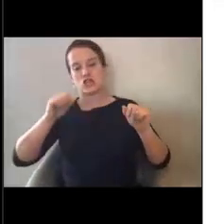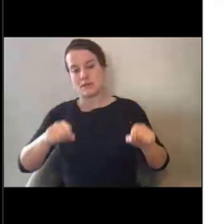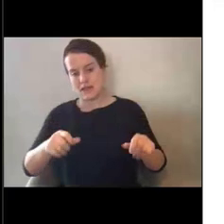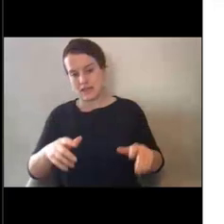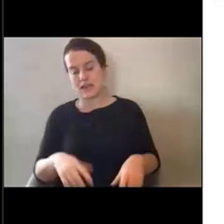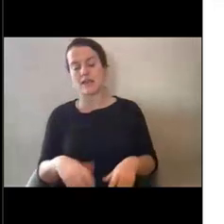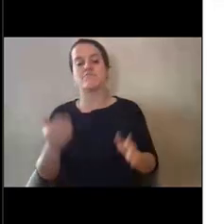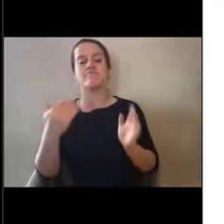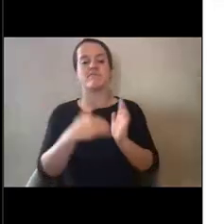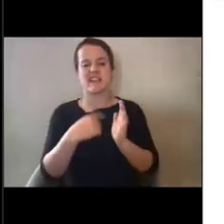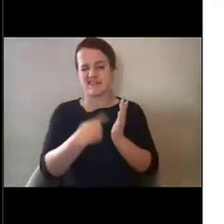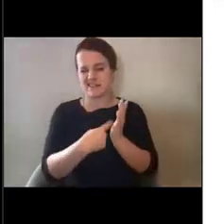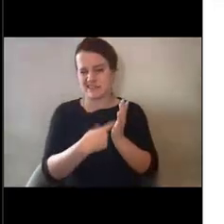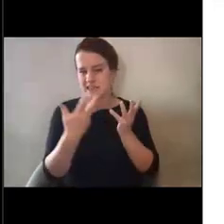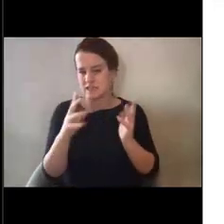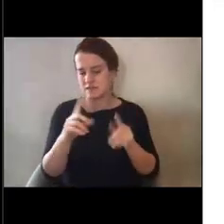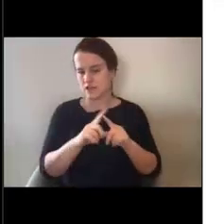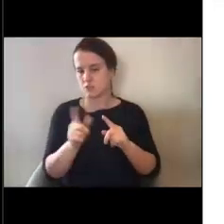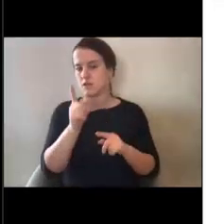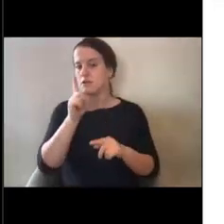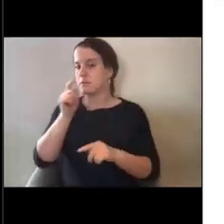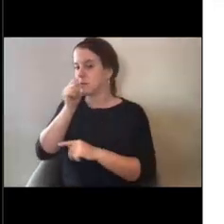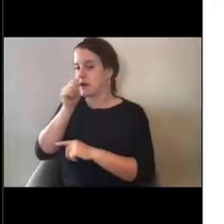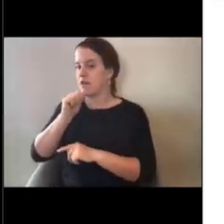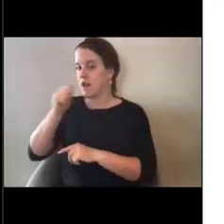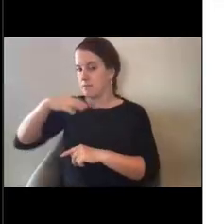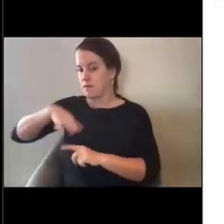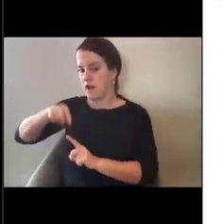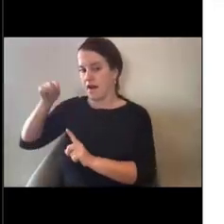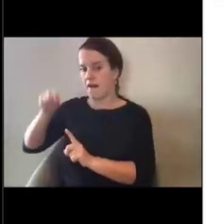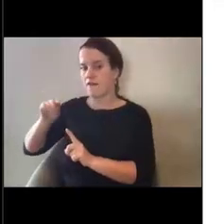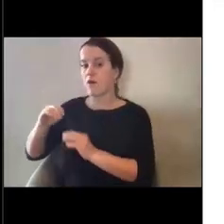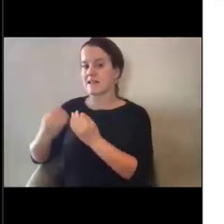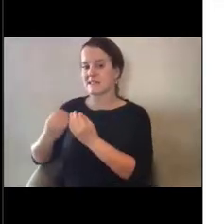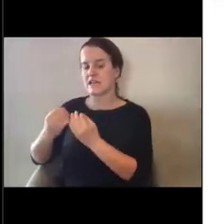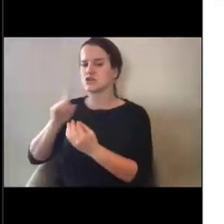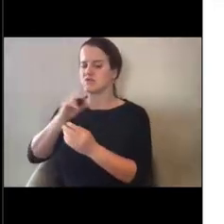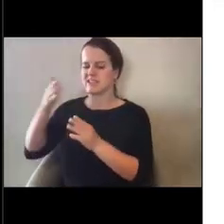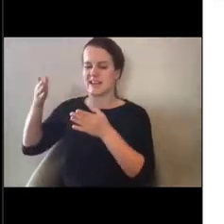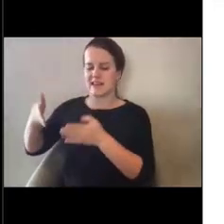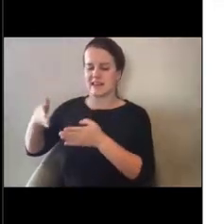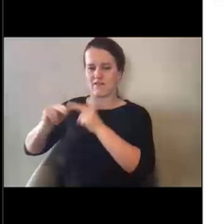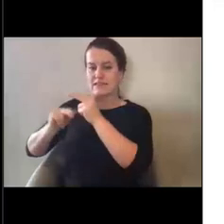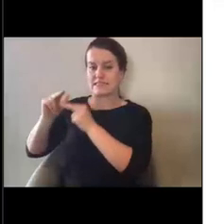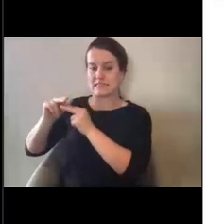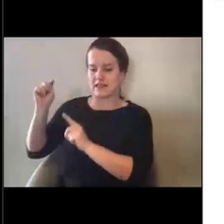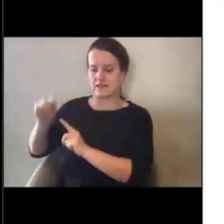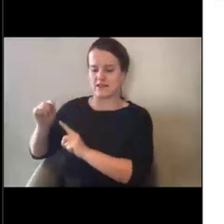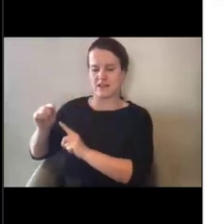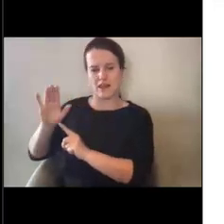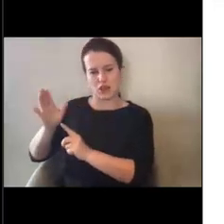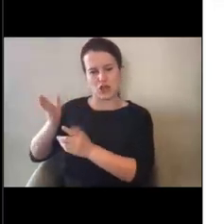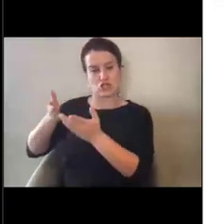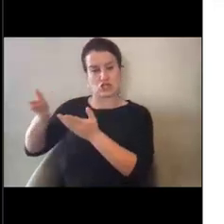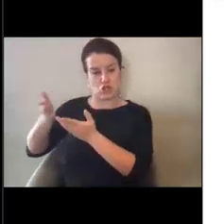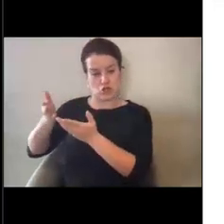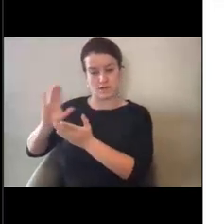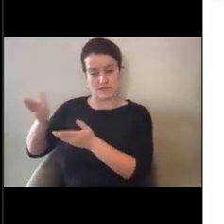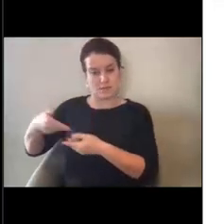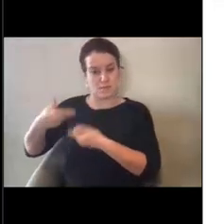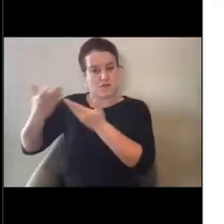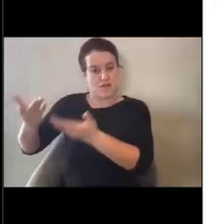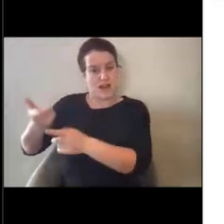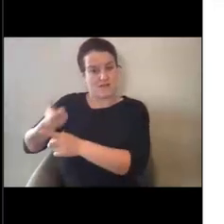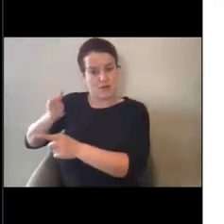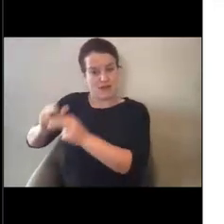for private nonprofit organizations, that really comes down to whether or not the service being provided at that